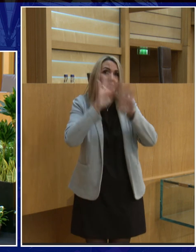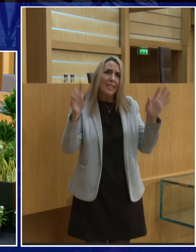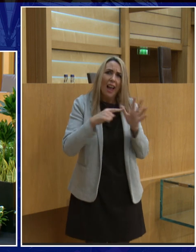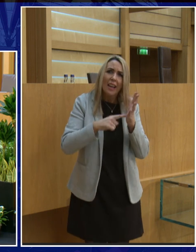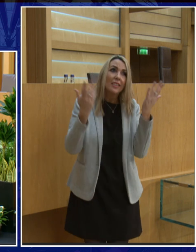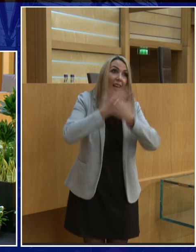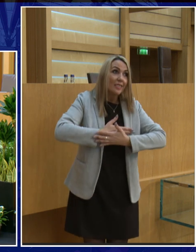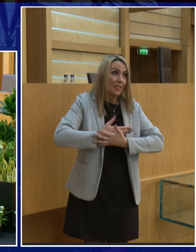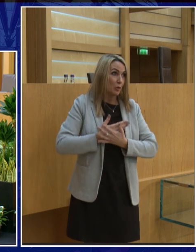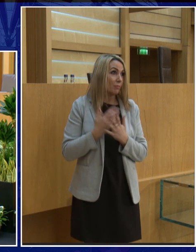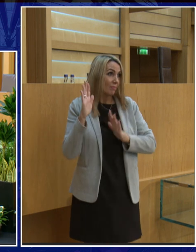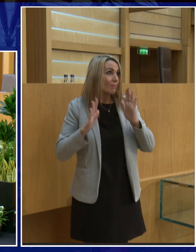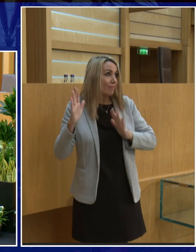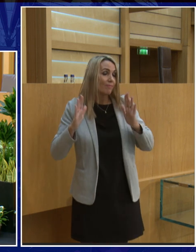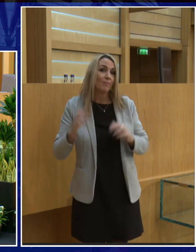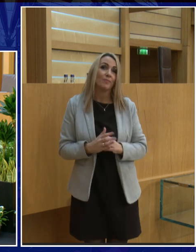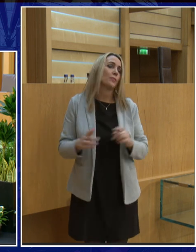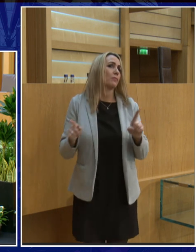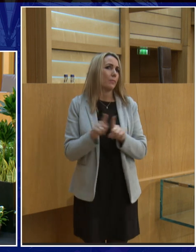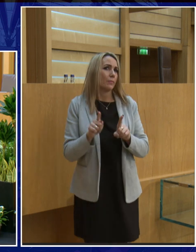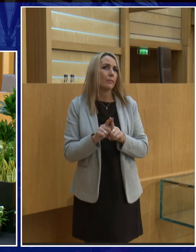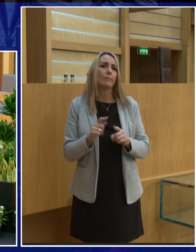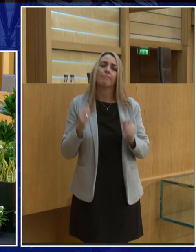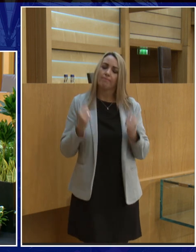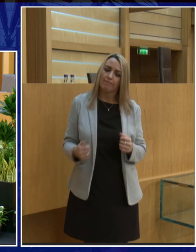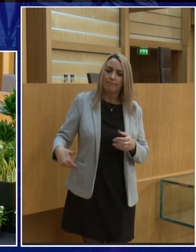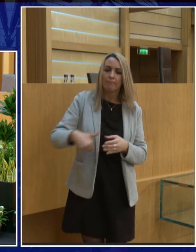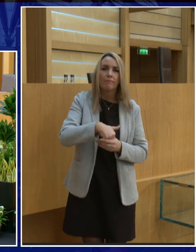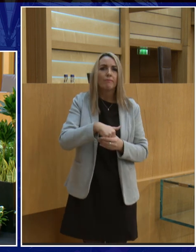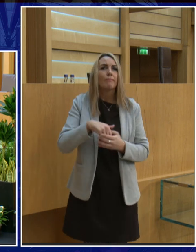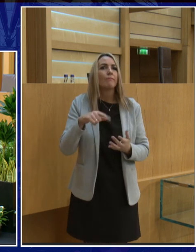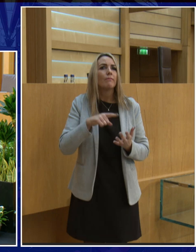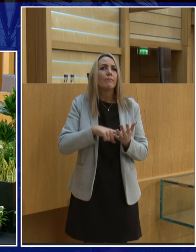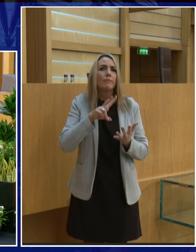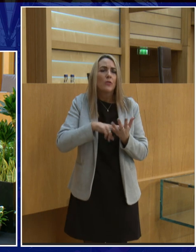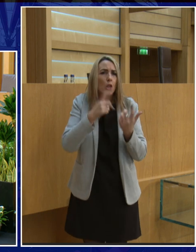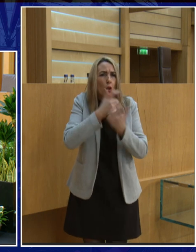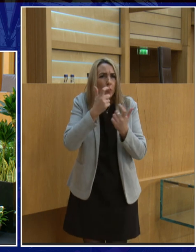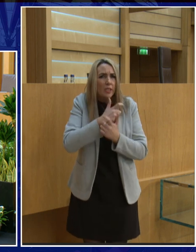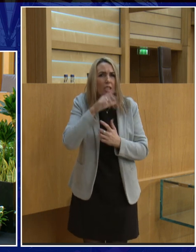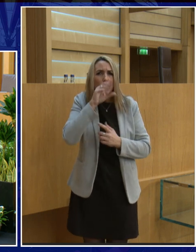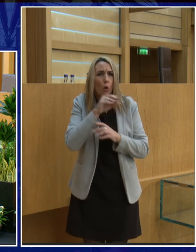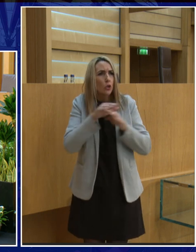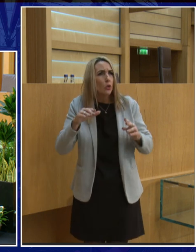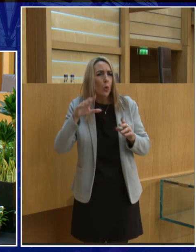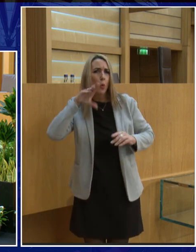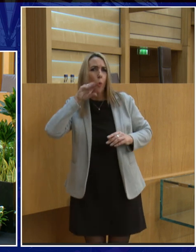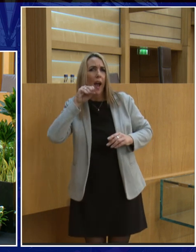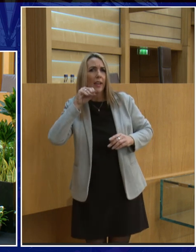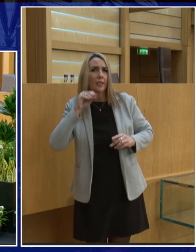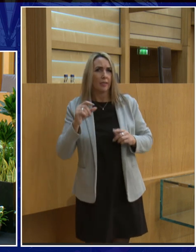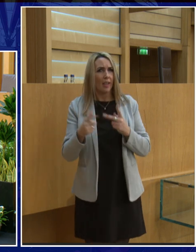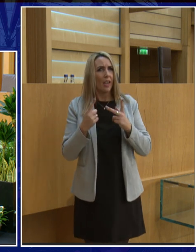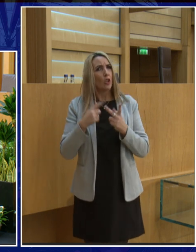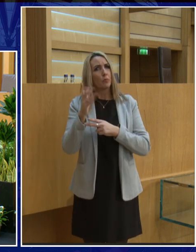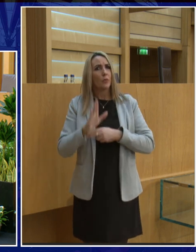Oh, there we are. And is a regular contributor on a TV comedy panel shows, Duck Quacks Don't Echo and Would